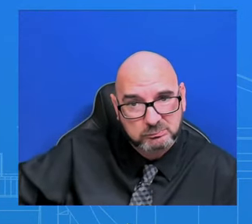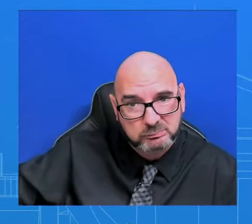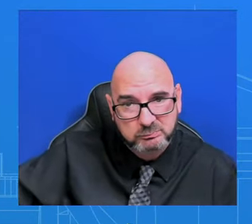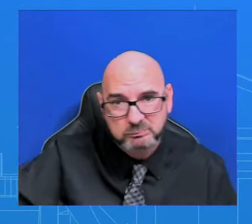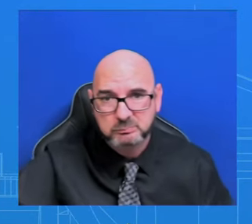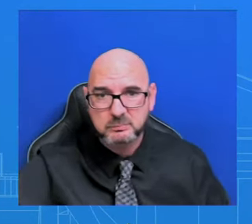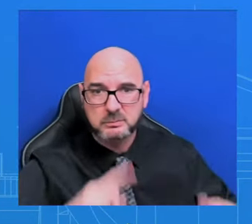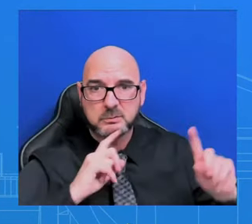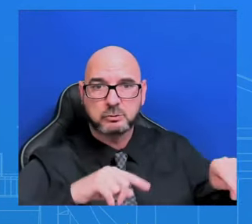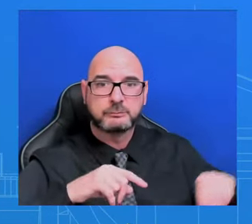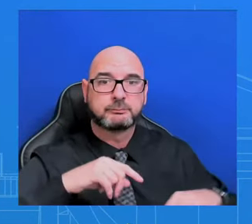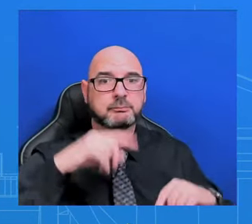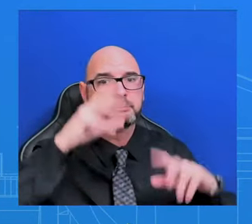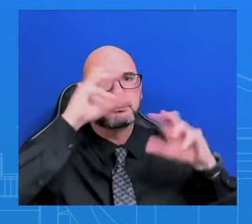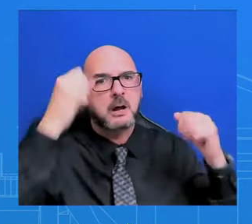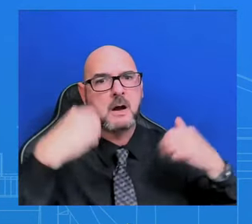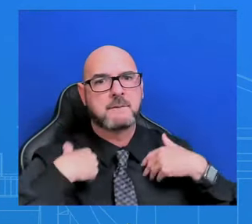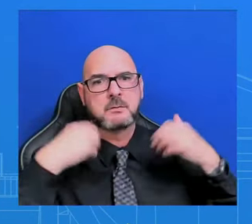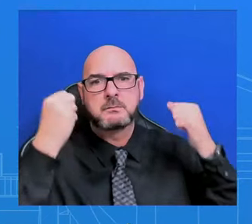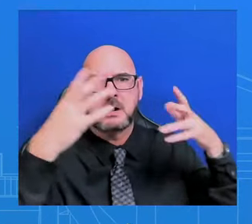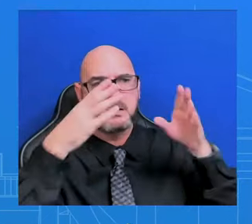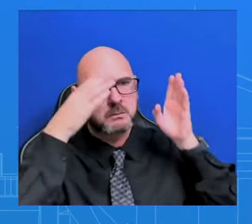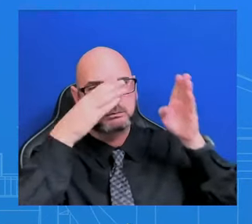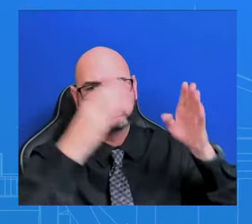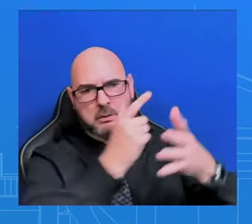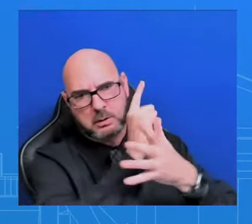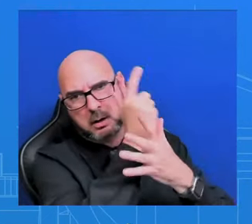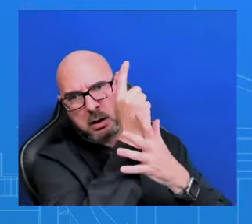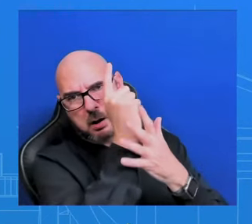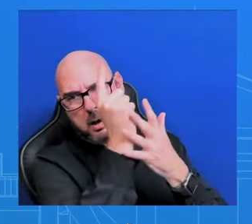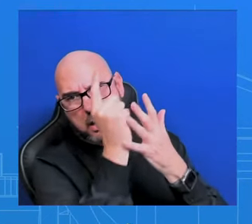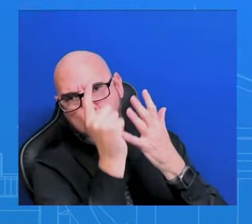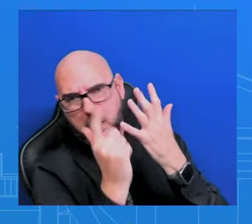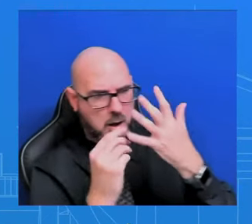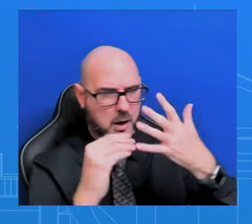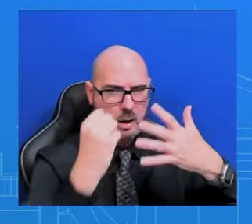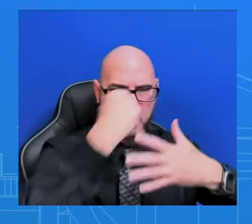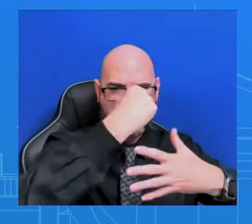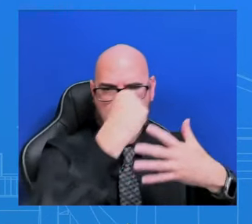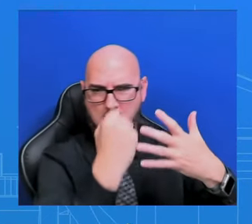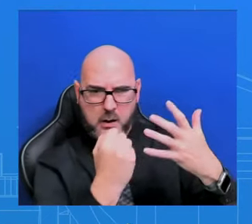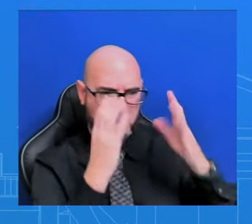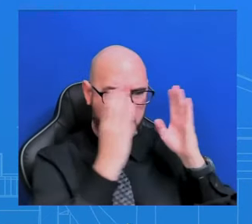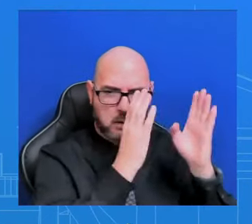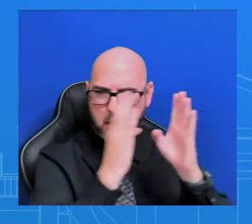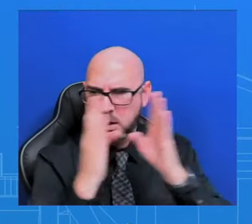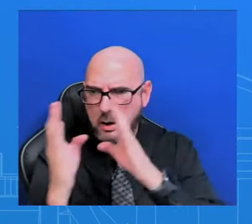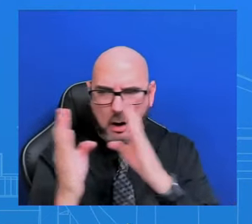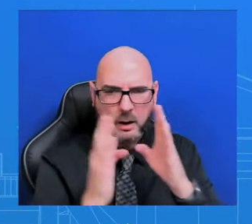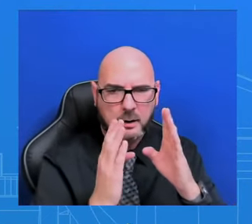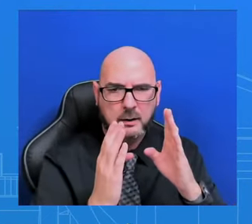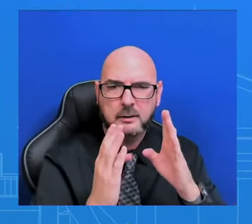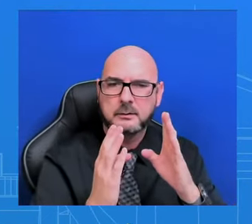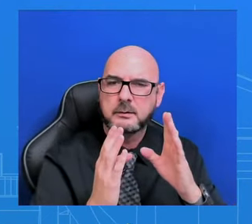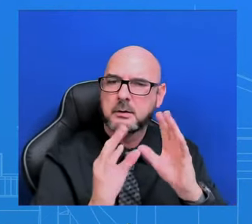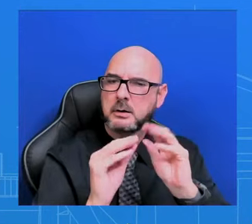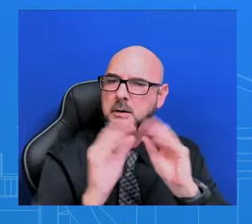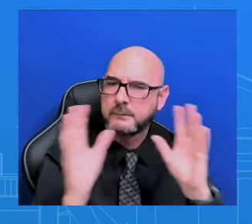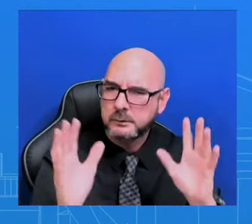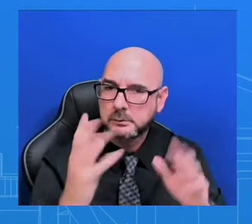a President that has to deal with multiple issues all at once. Obviously, immigration is clearly important. I just went into